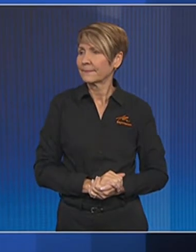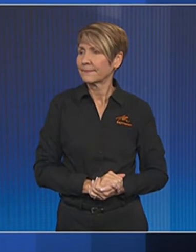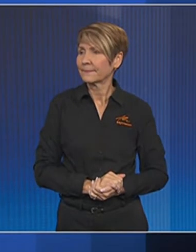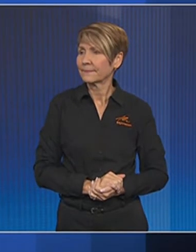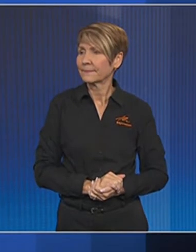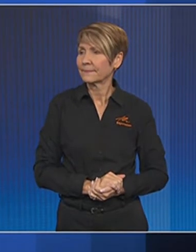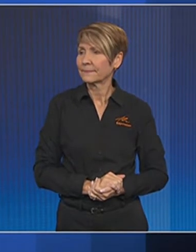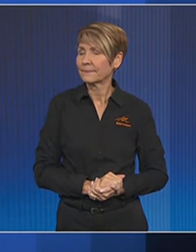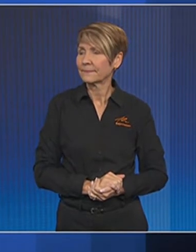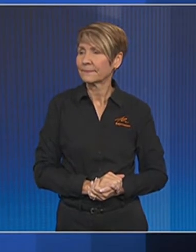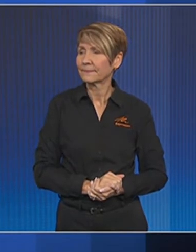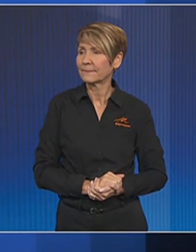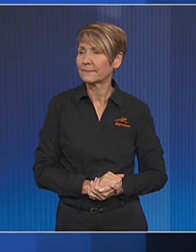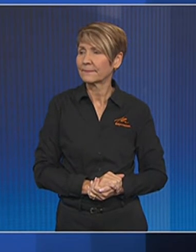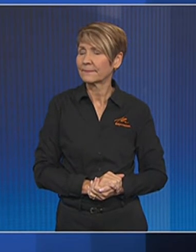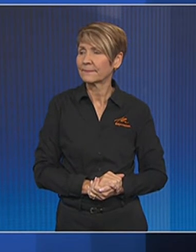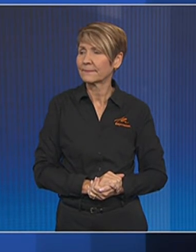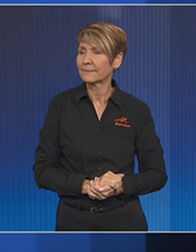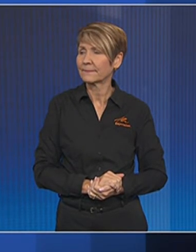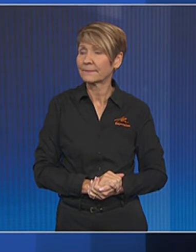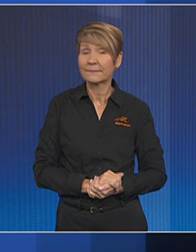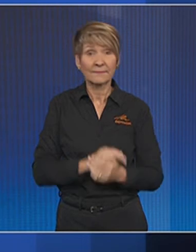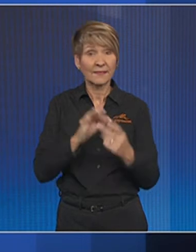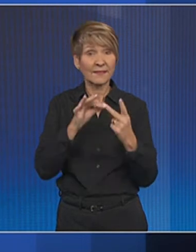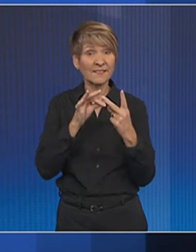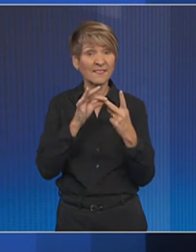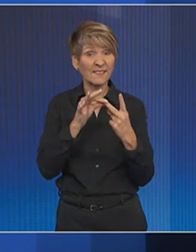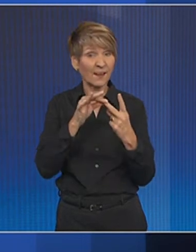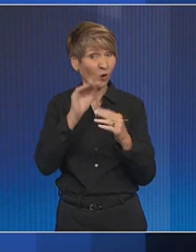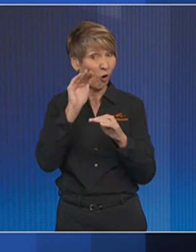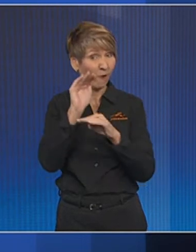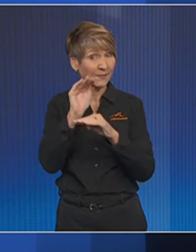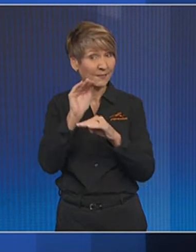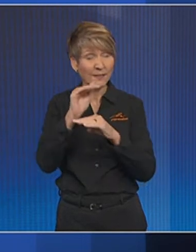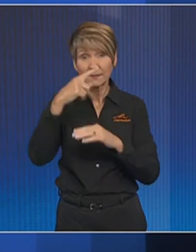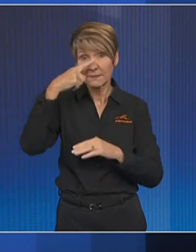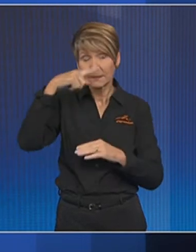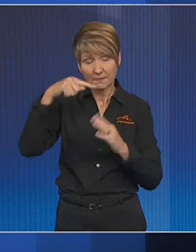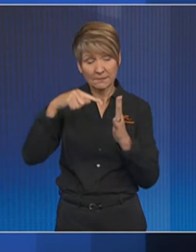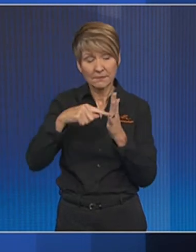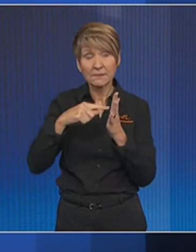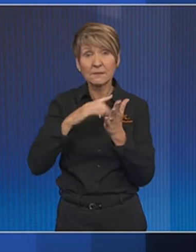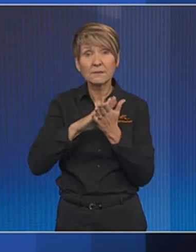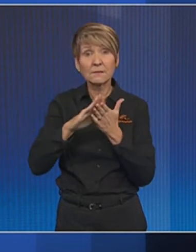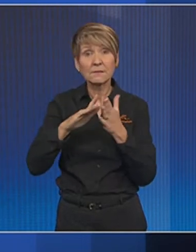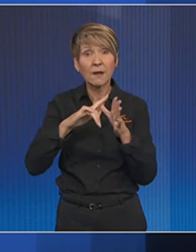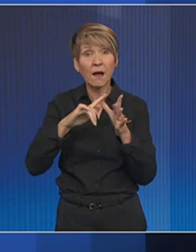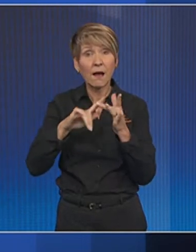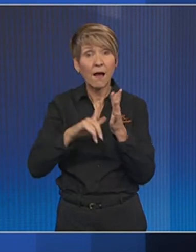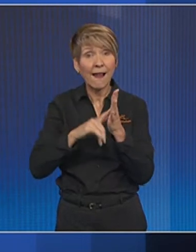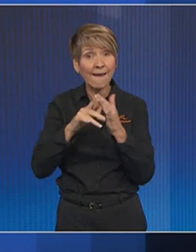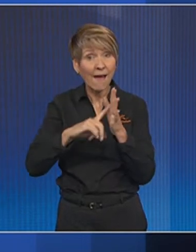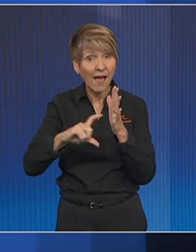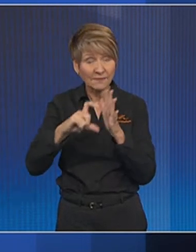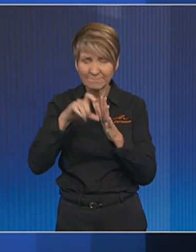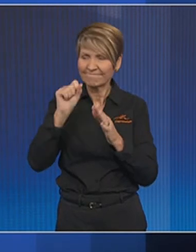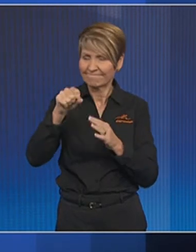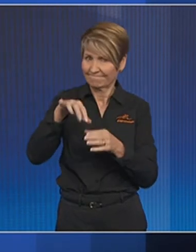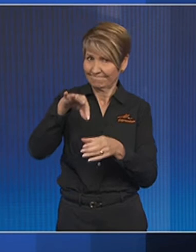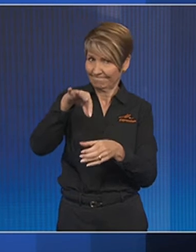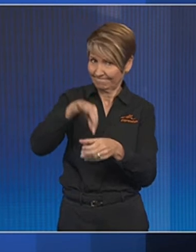Tom Joyner reporting there. Voters are also heading to the polls in Thailand today for the country's much